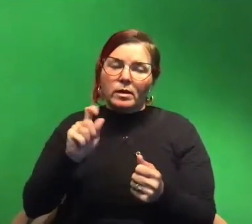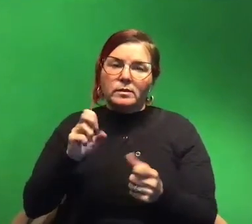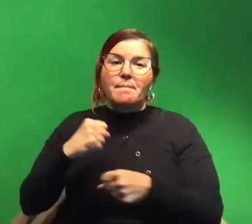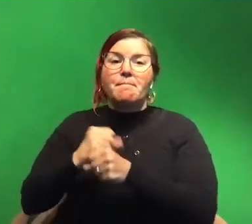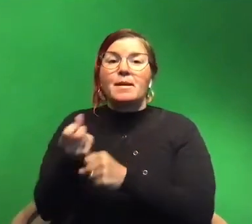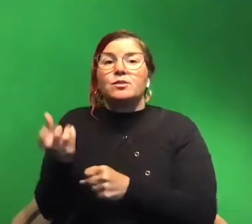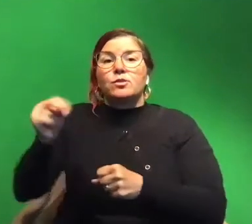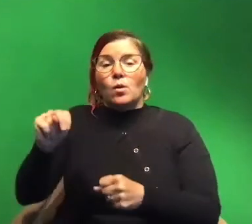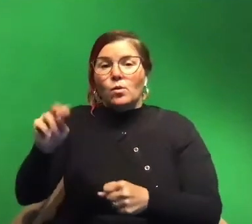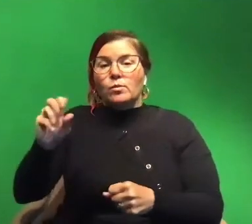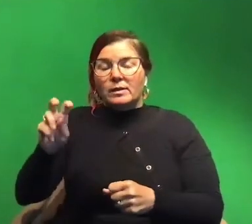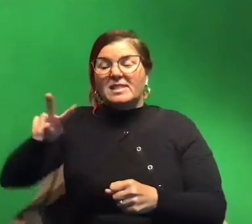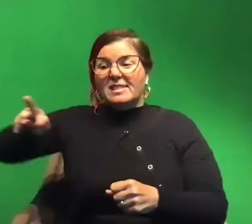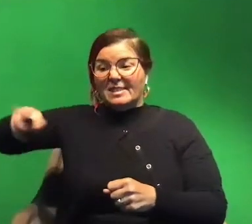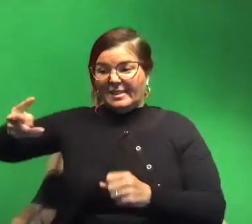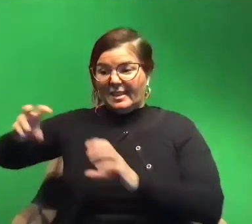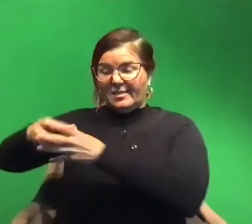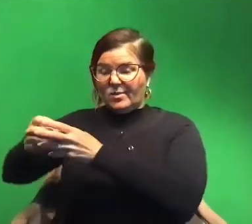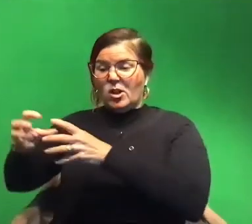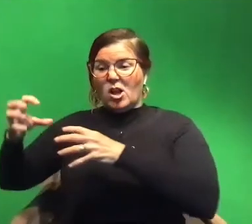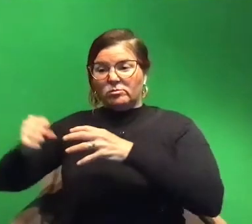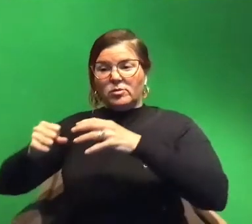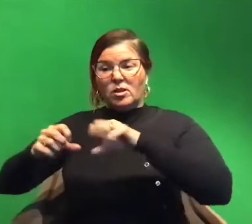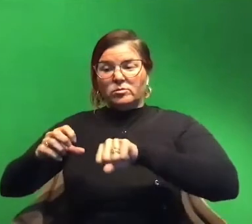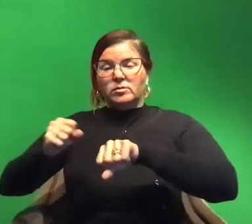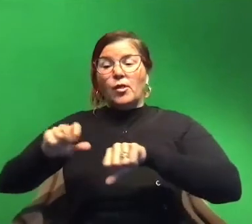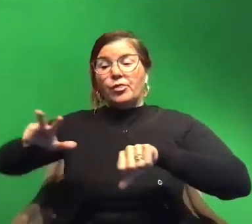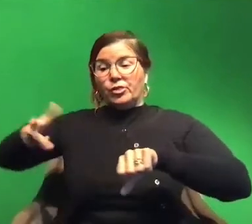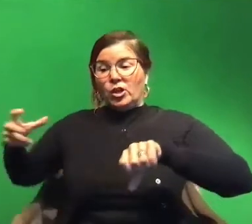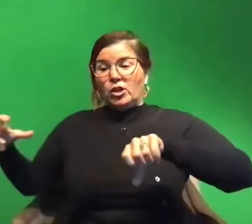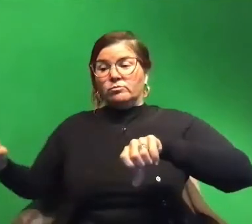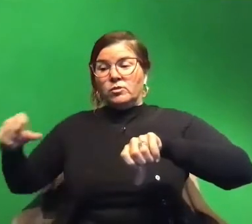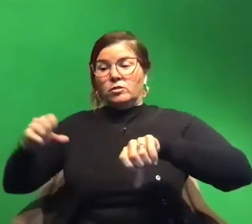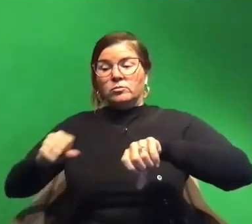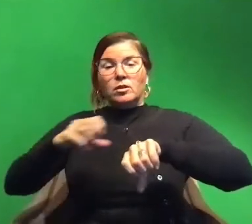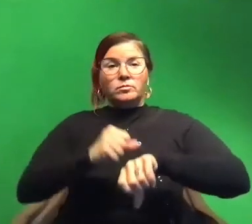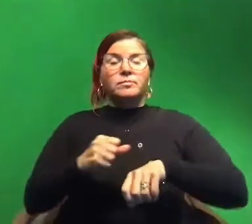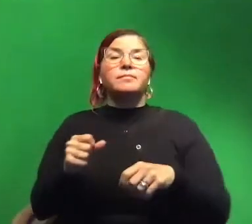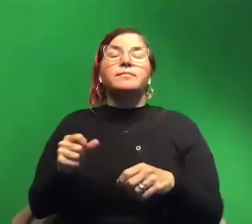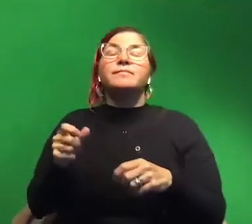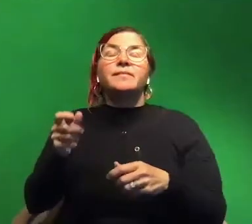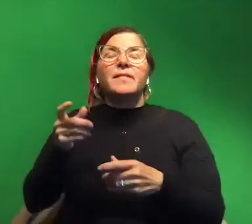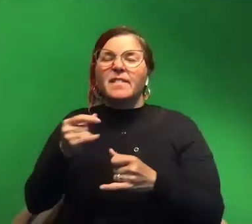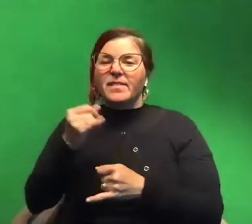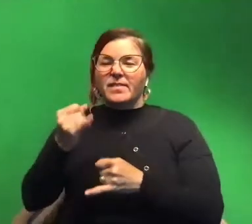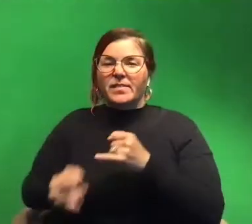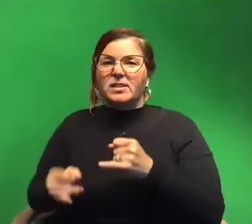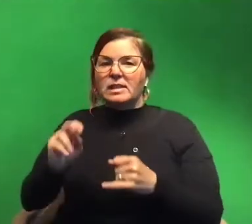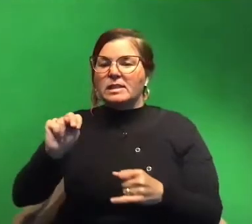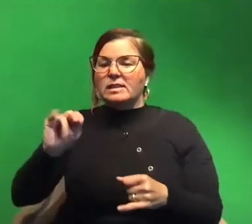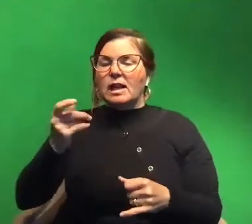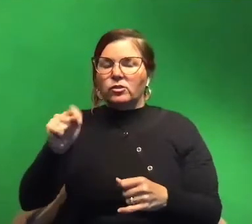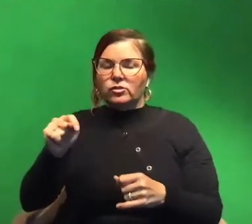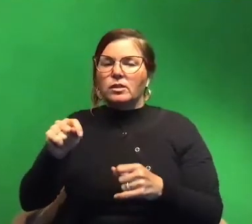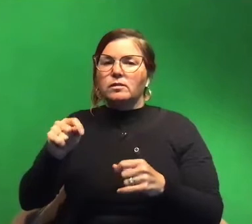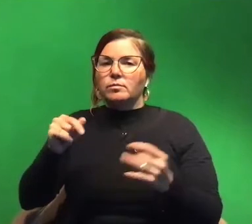waste and then a second group of bacteria munch on that waste and then a third bunch of bacteria munch on that waste and eventually nitrogen goes into